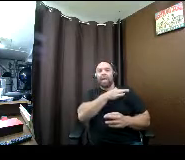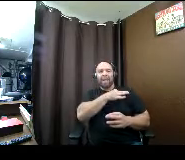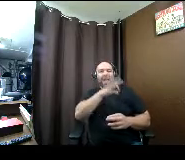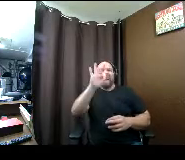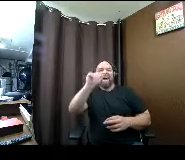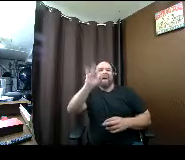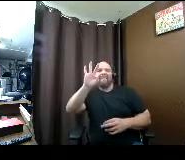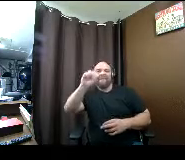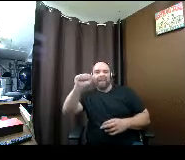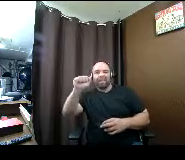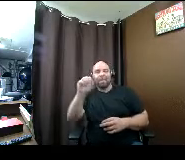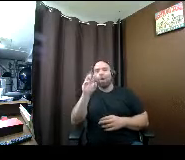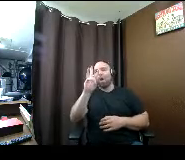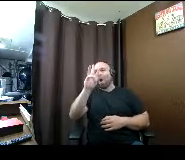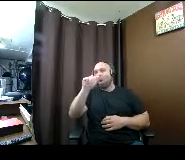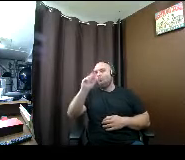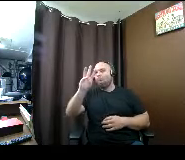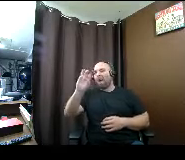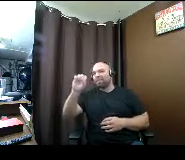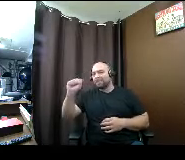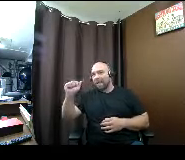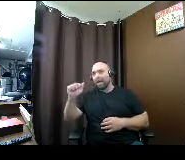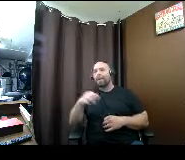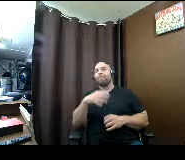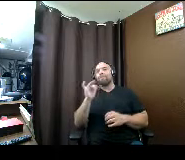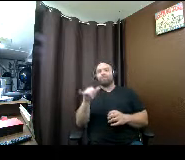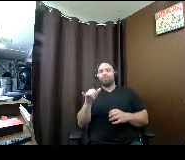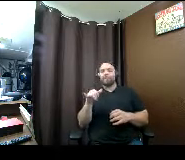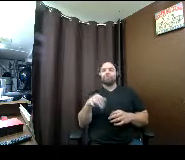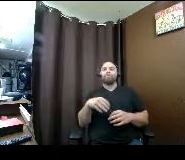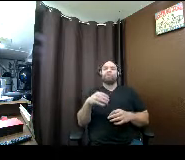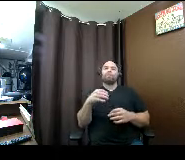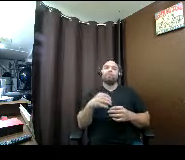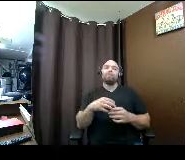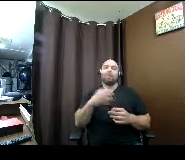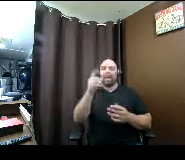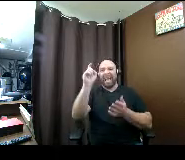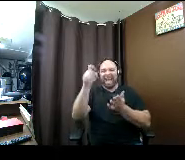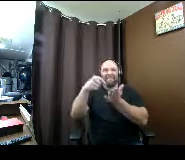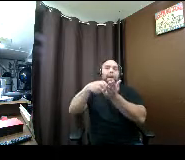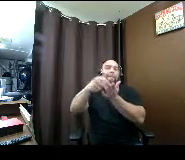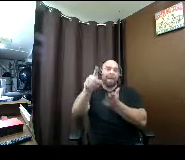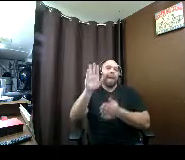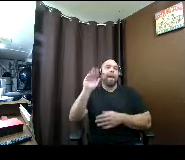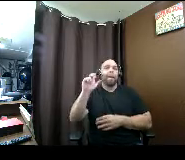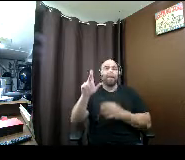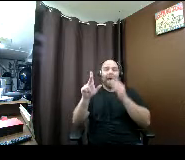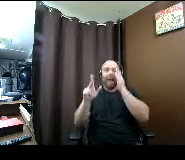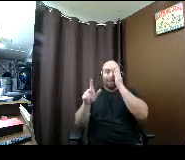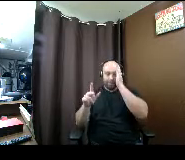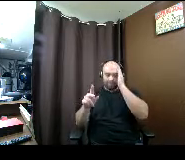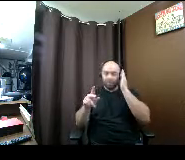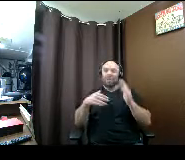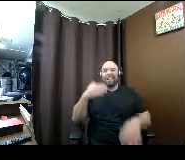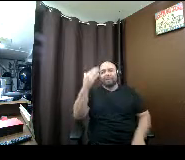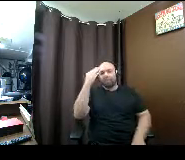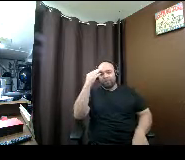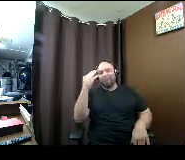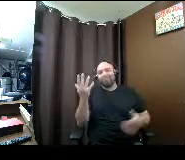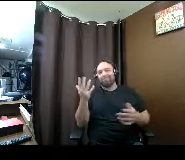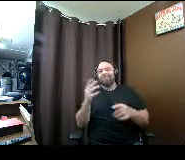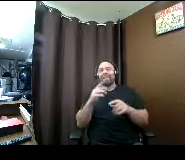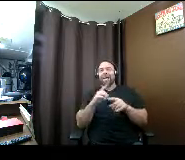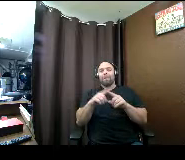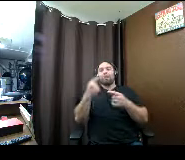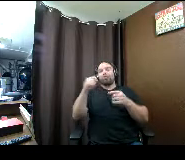wafsa and they are income based and it's money you have to pay back i know that's kind of a bummer but we're trying to reduce that as much